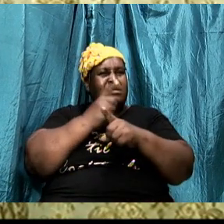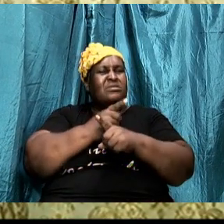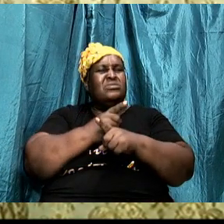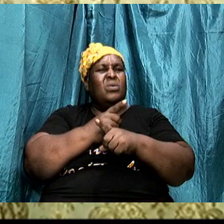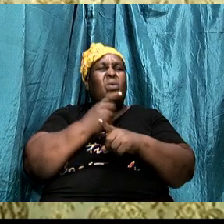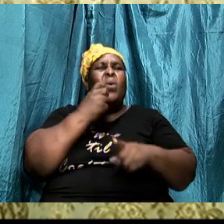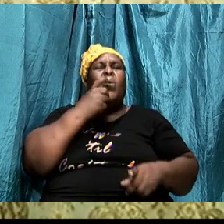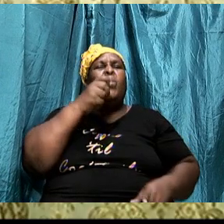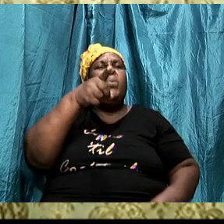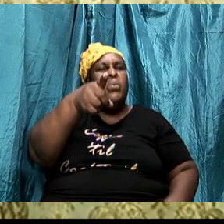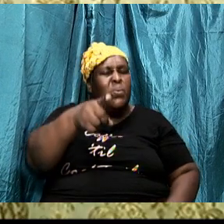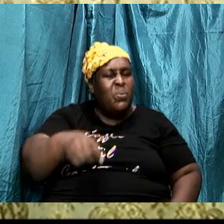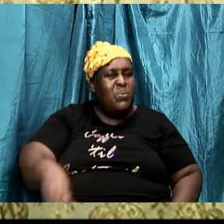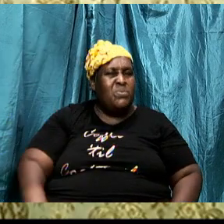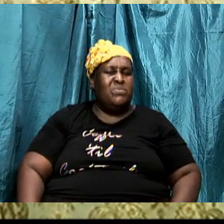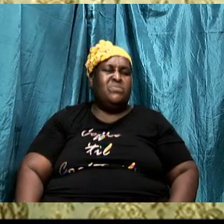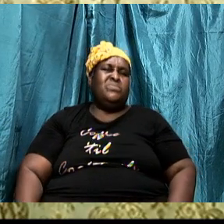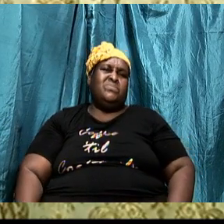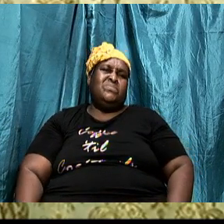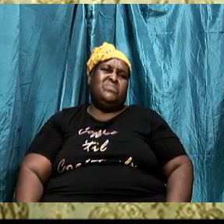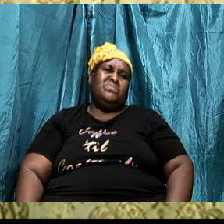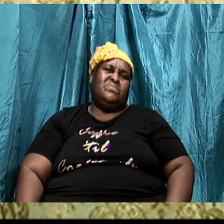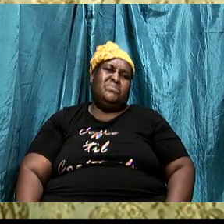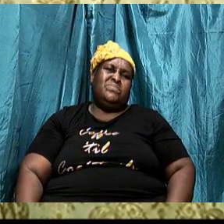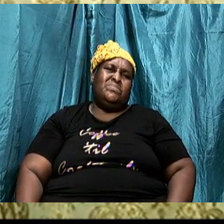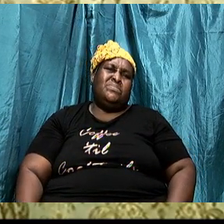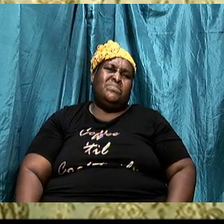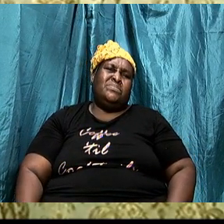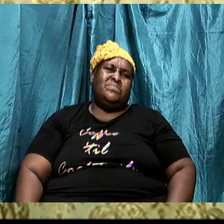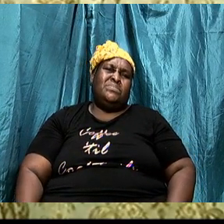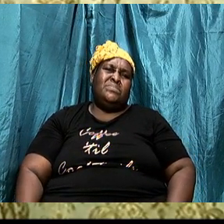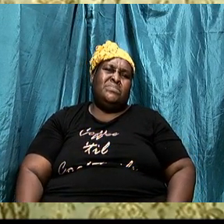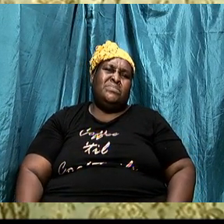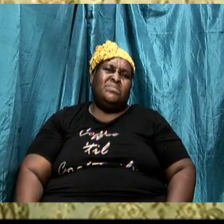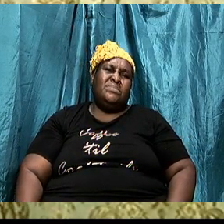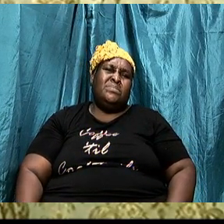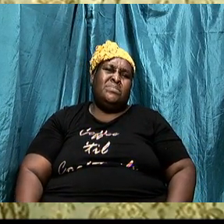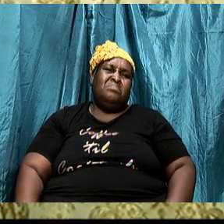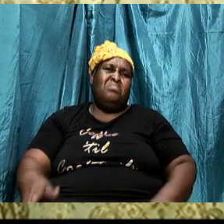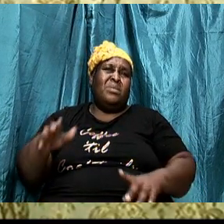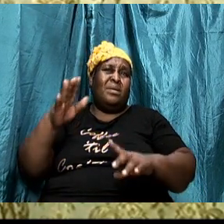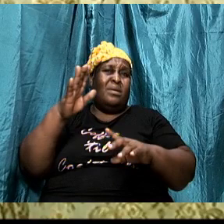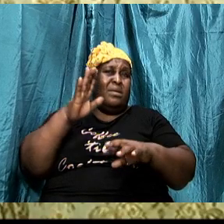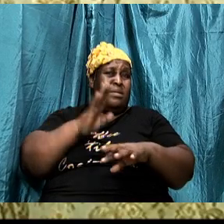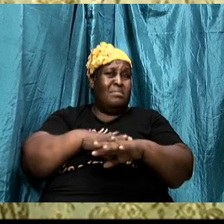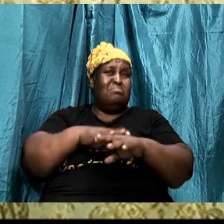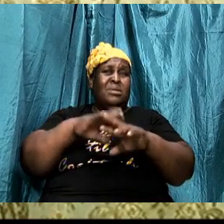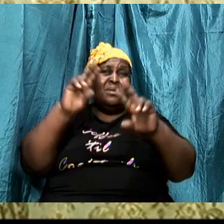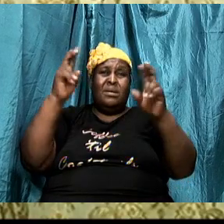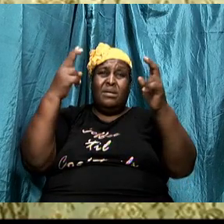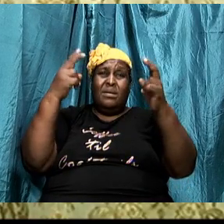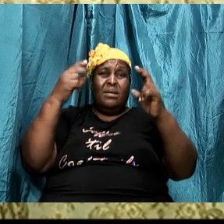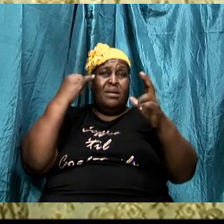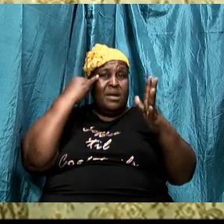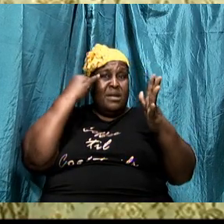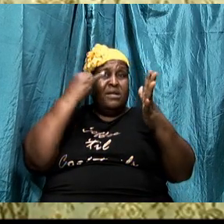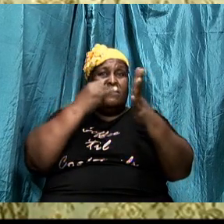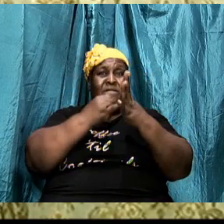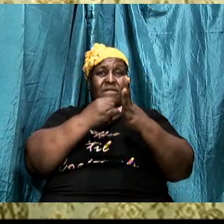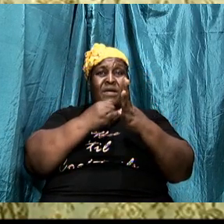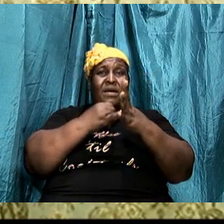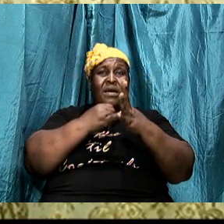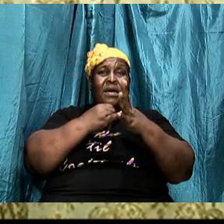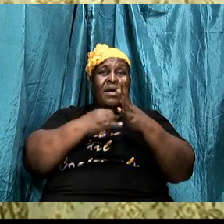who are you we are on the topic identifying and overcoming the